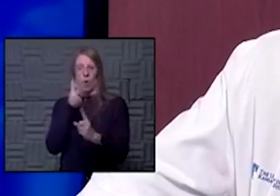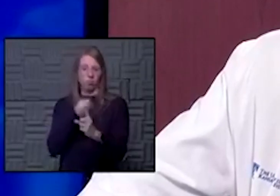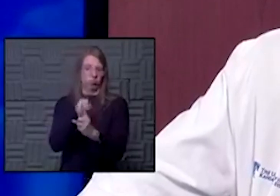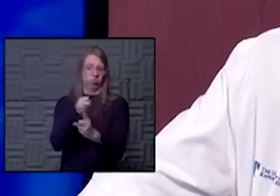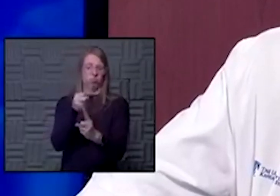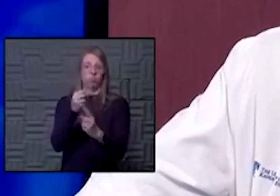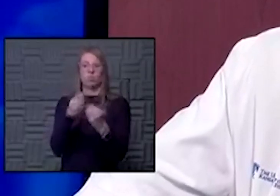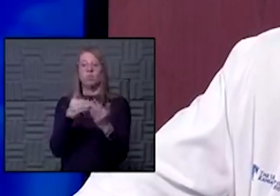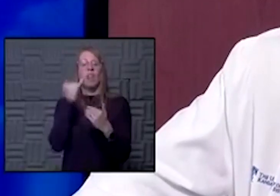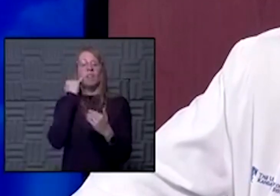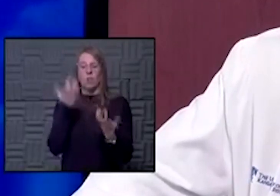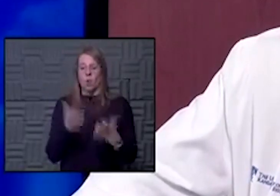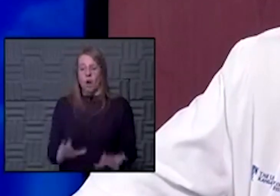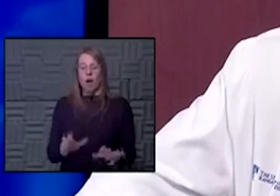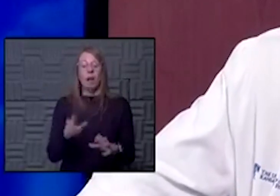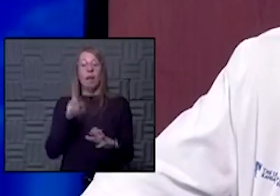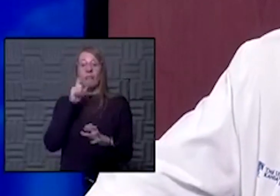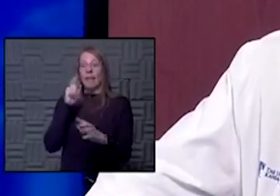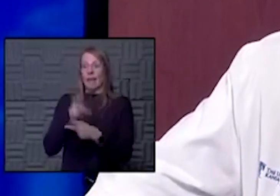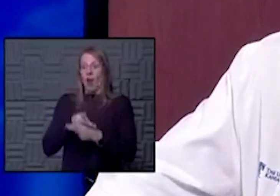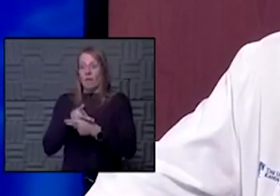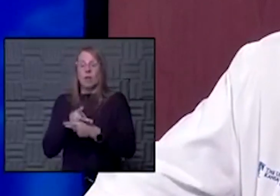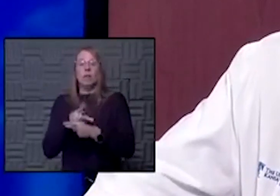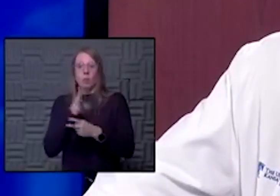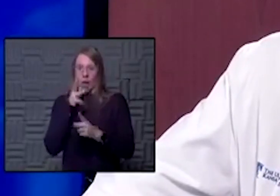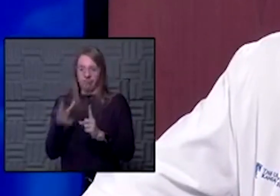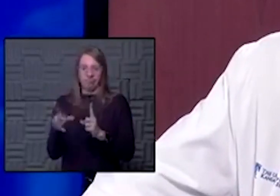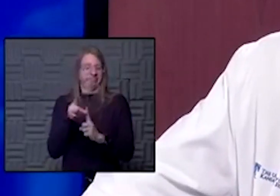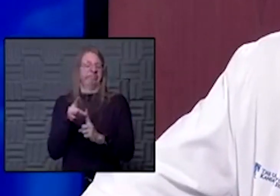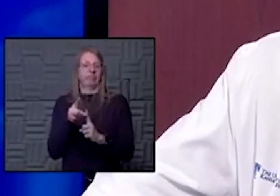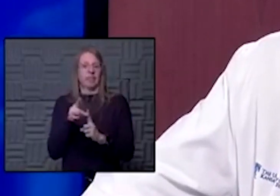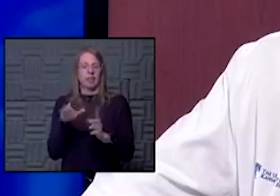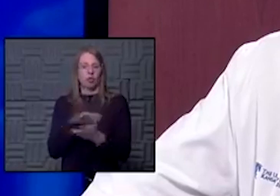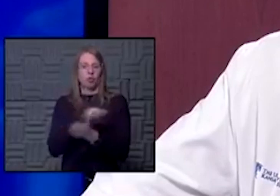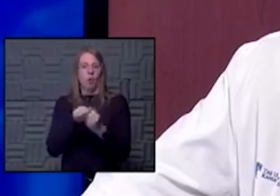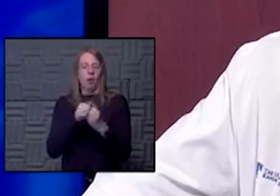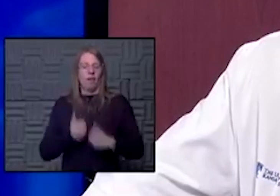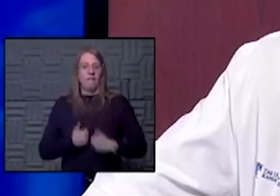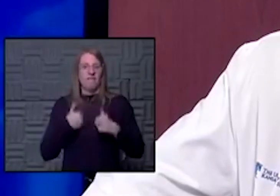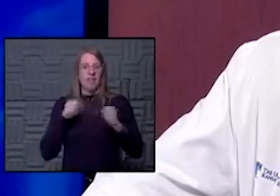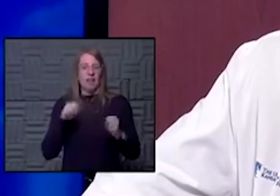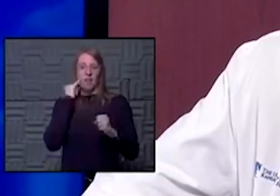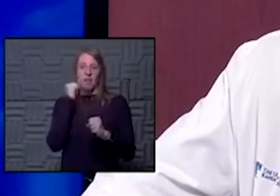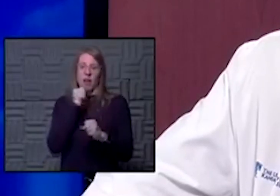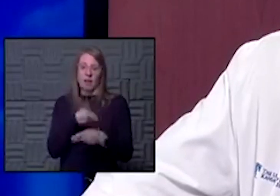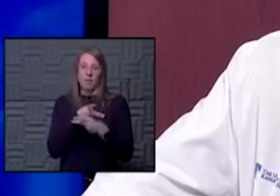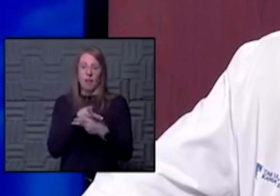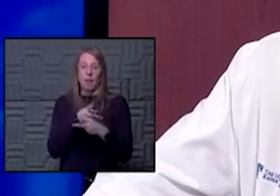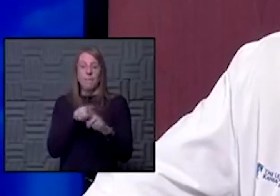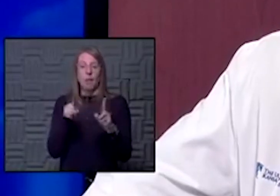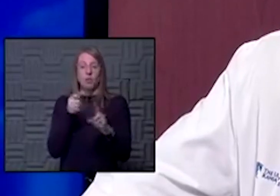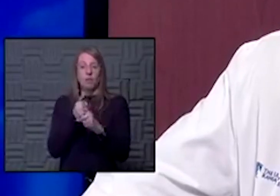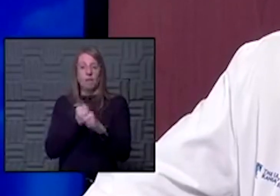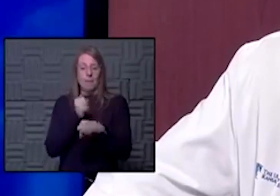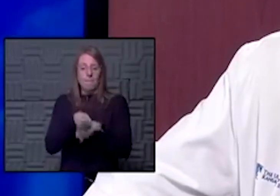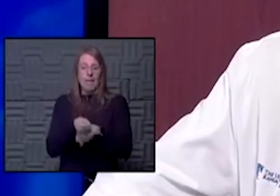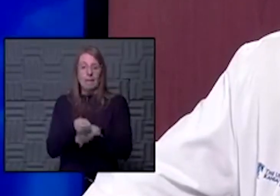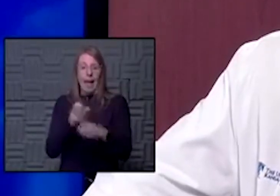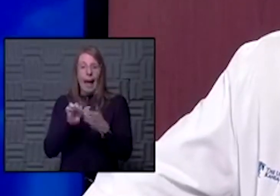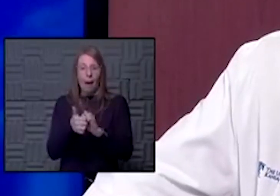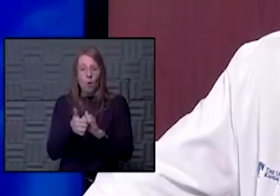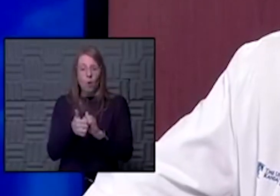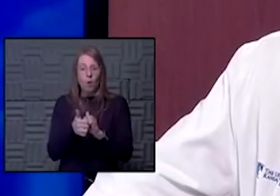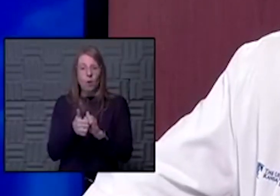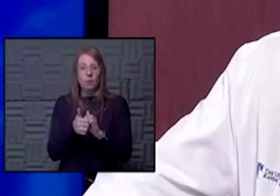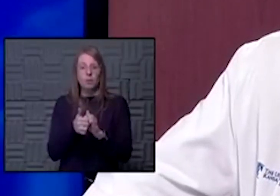don't want it to, even if you think you're trying to be careful and it can destroy your life if you're not careful, but you can beat it and you beat it